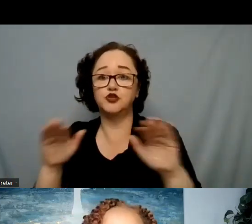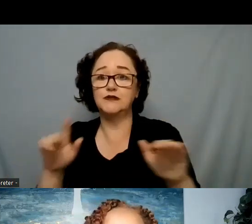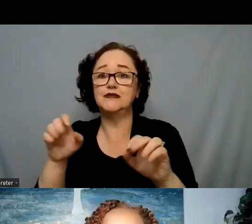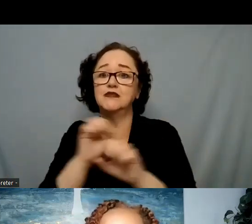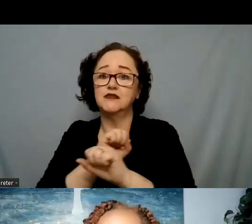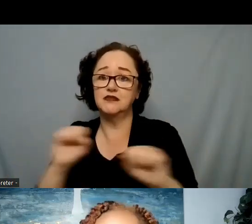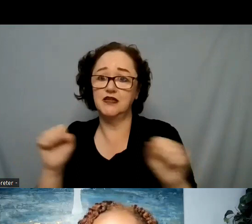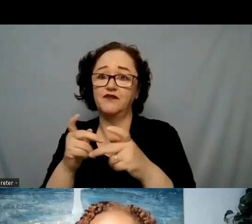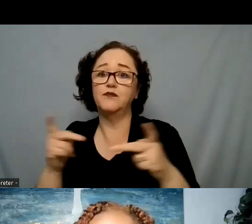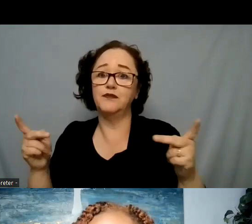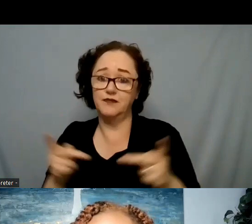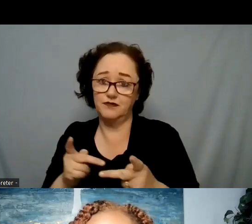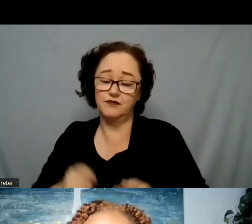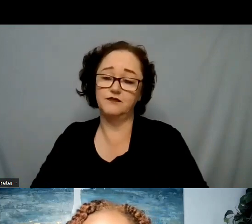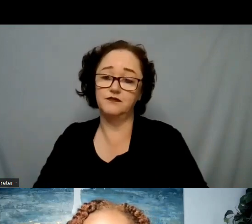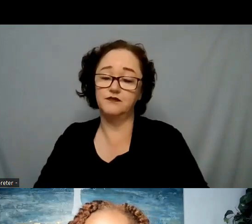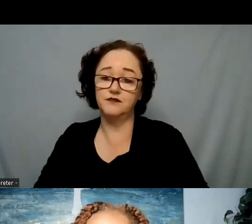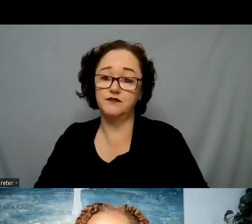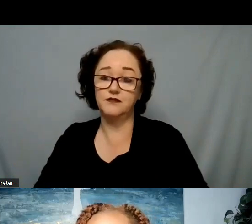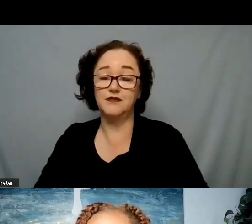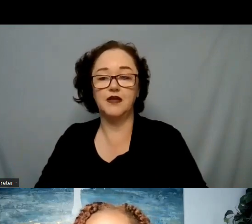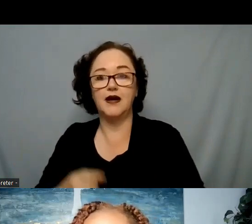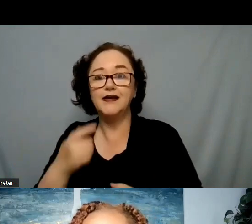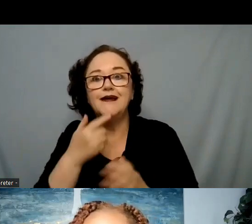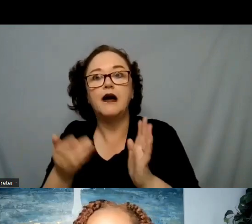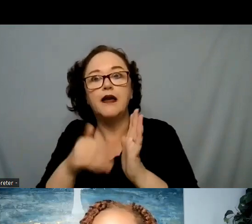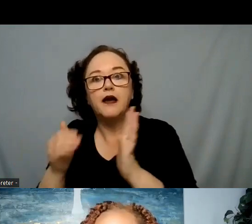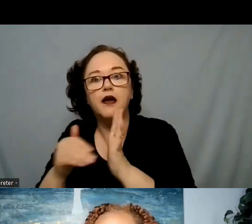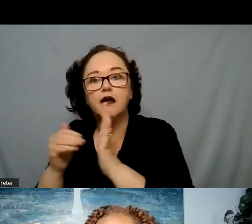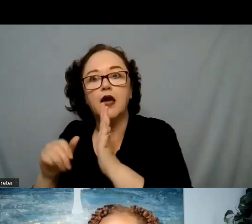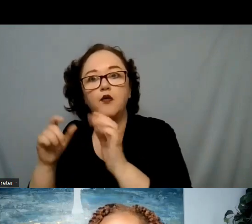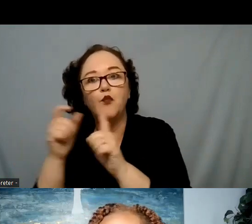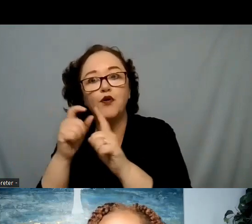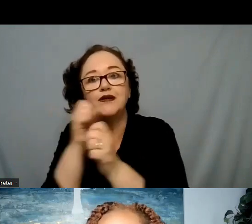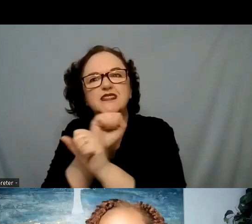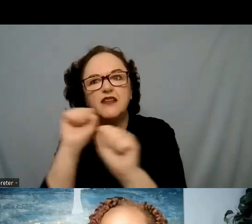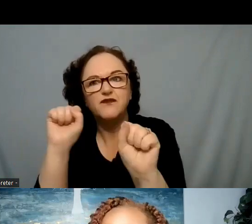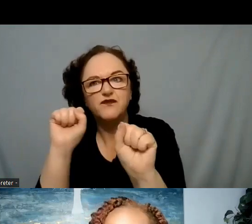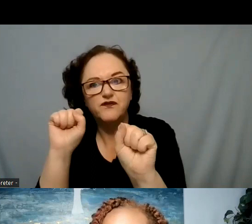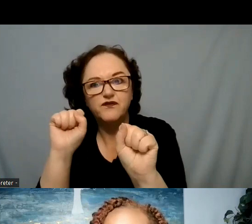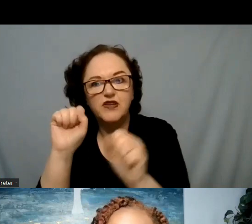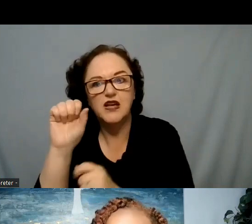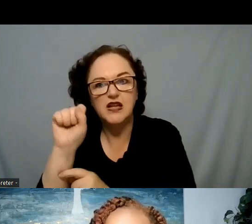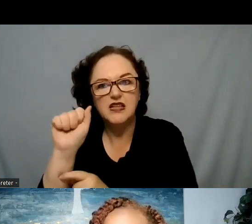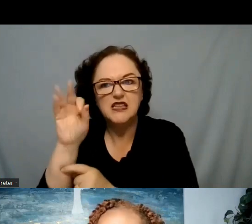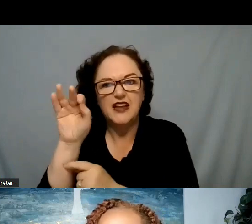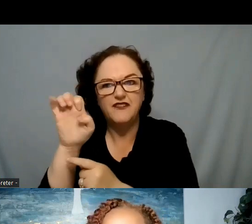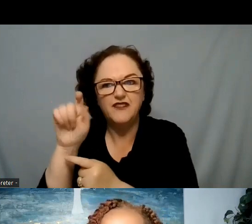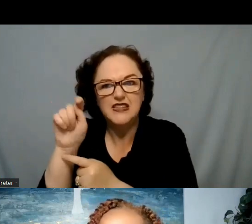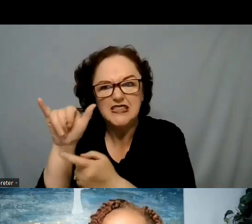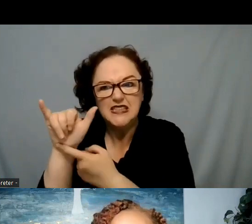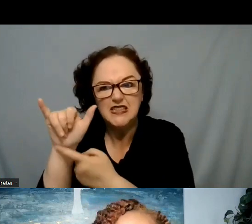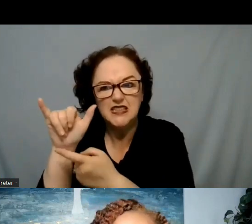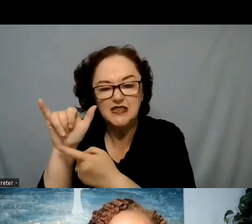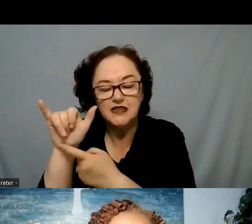and I keep using the word safe because safety is a feeling I can physically be safe and